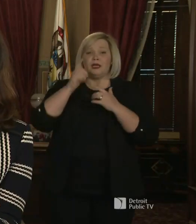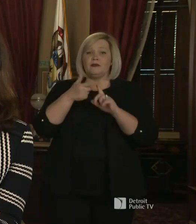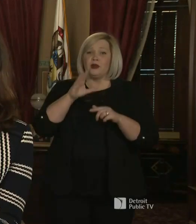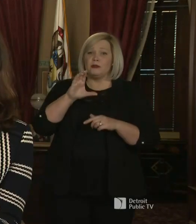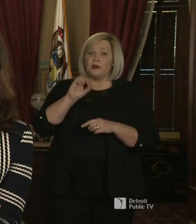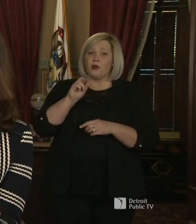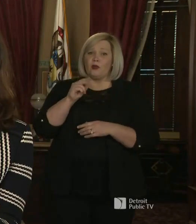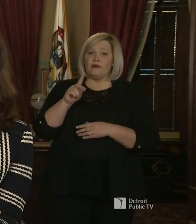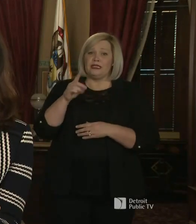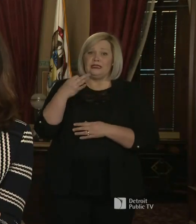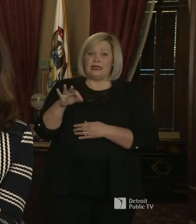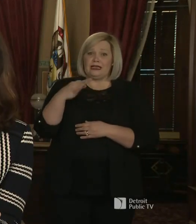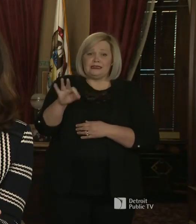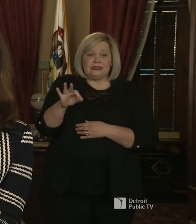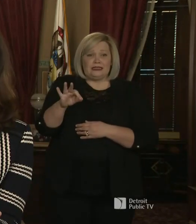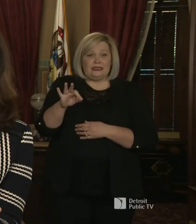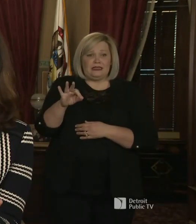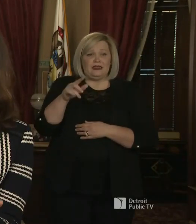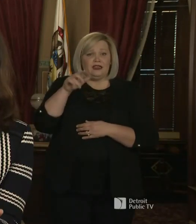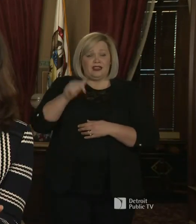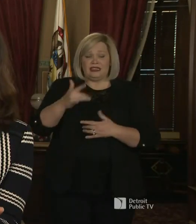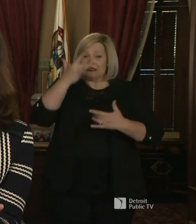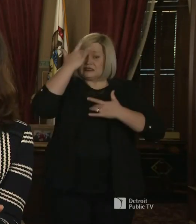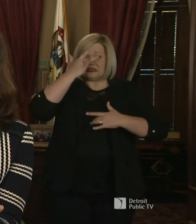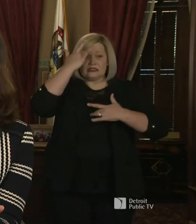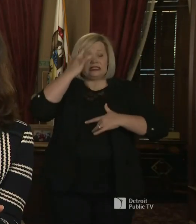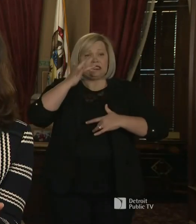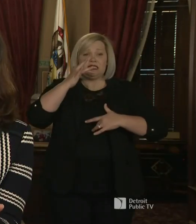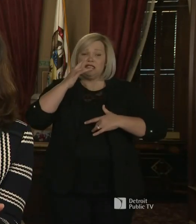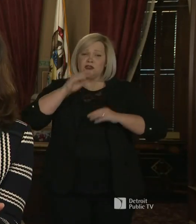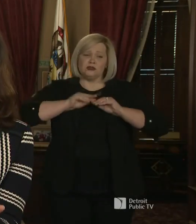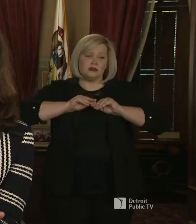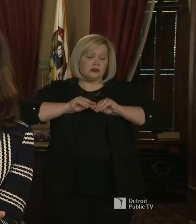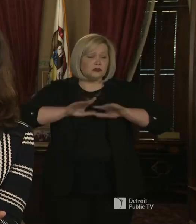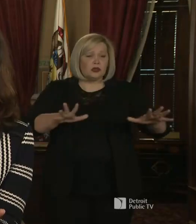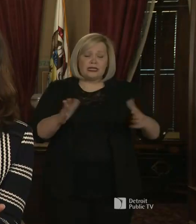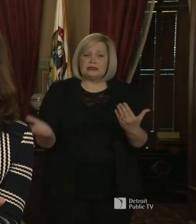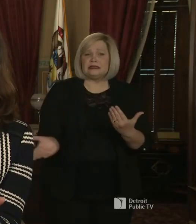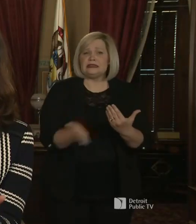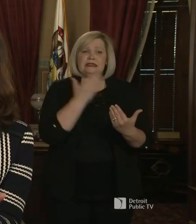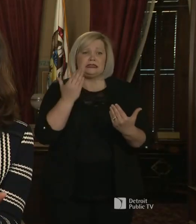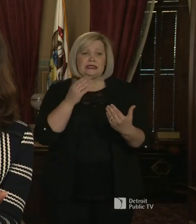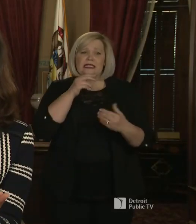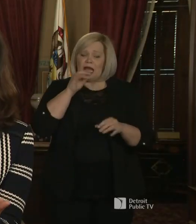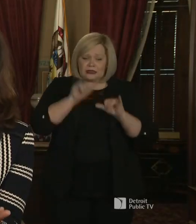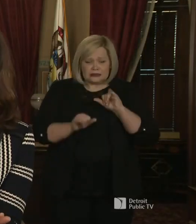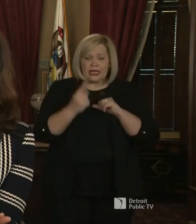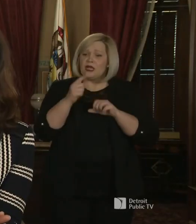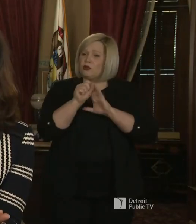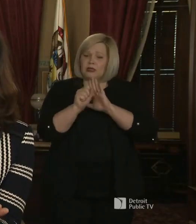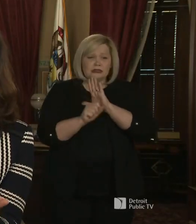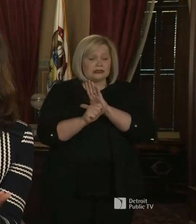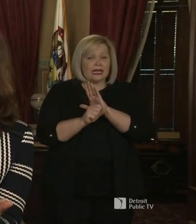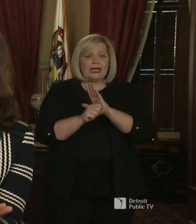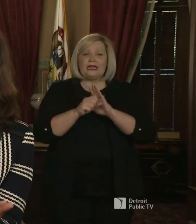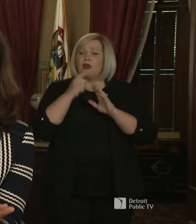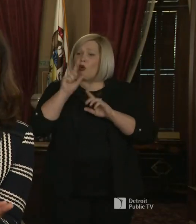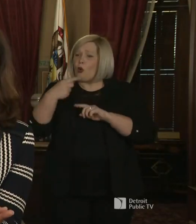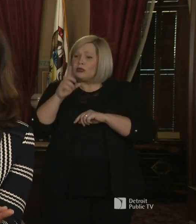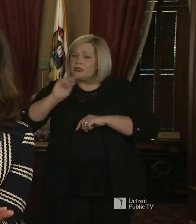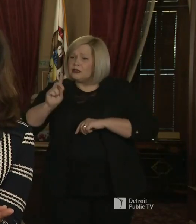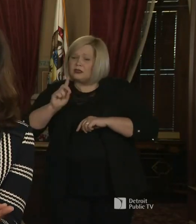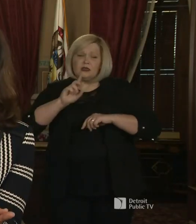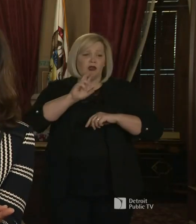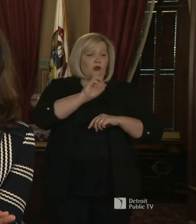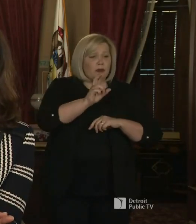This disease does not discriminate. It doesn't discriminate between state lines. It doesn't discriminate between party lines. It doesn't